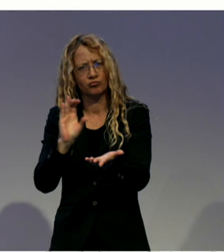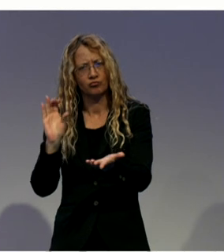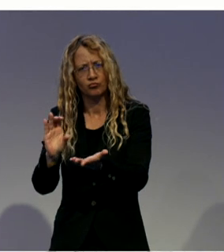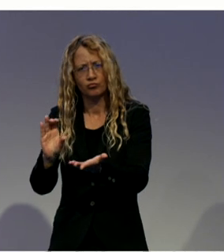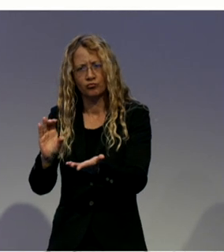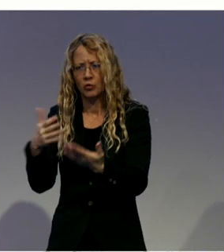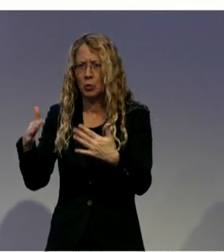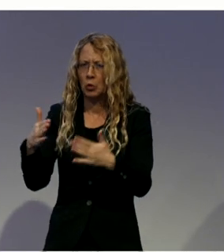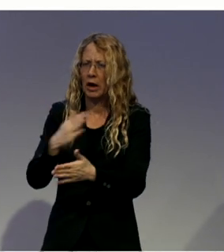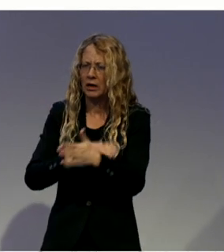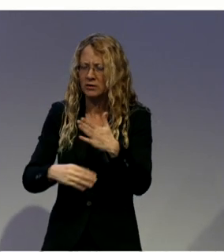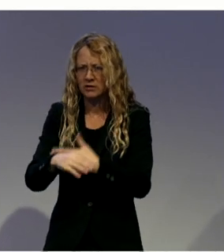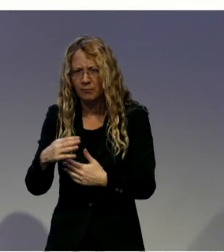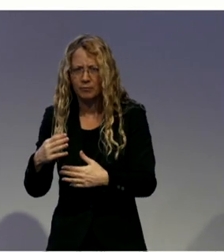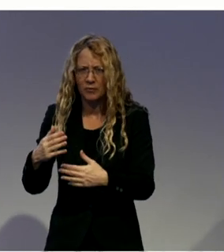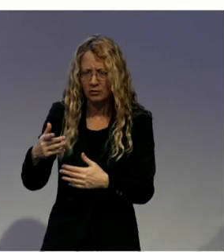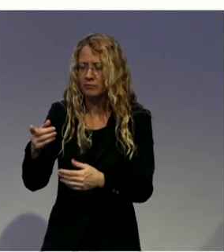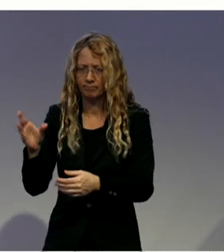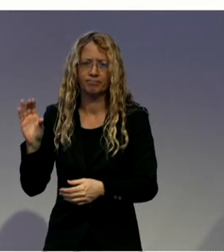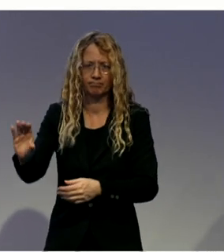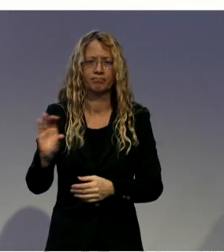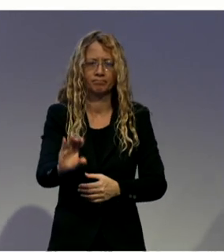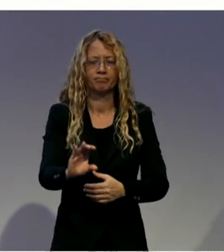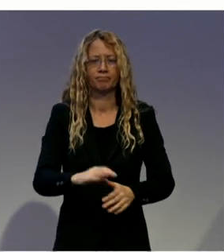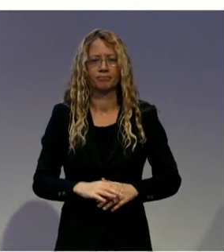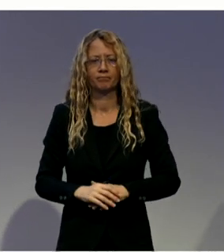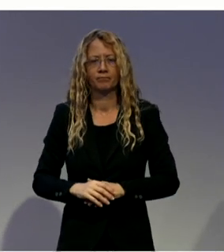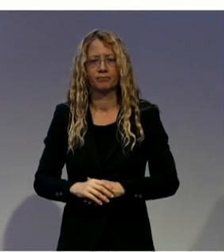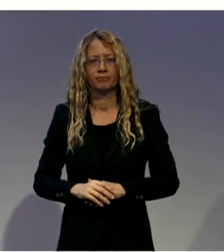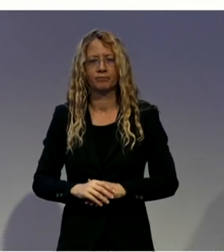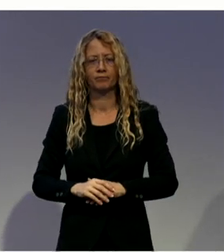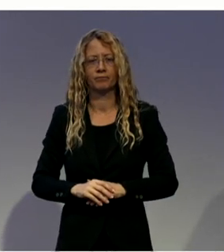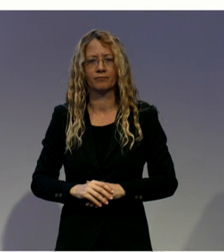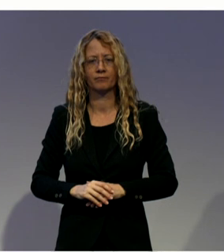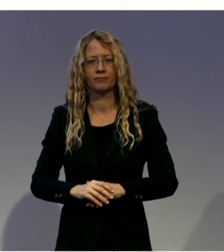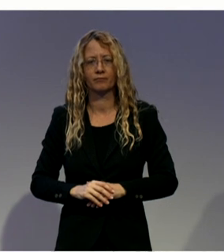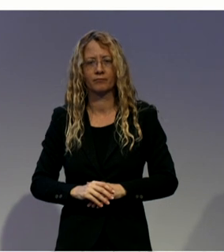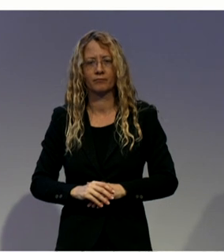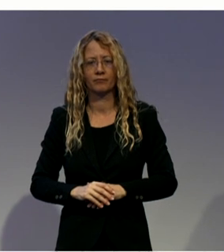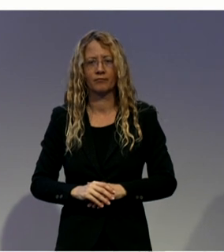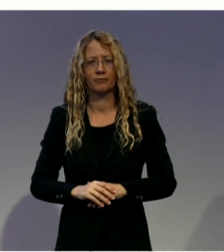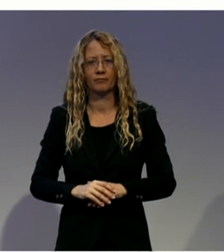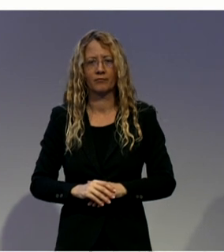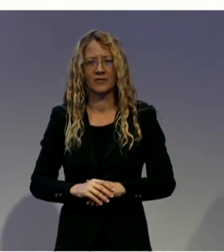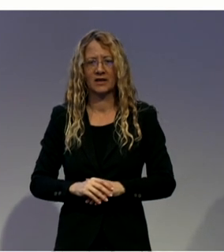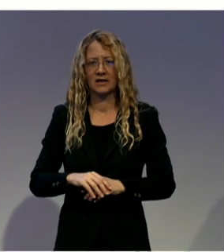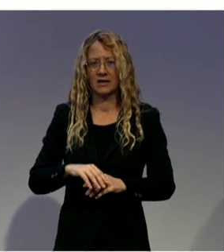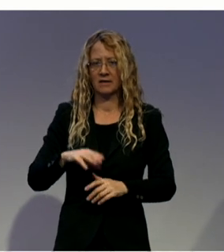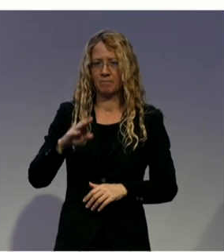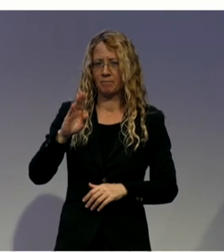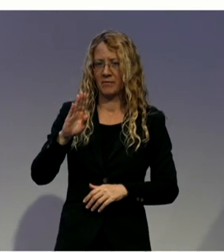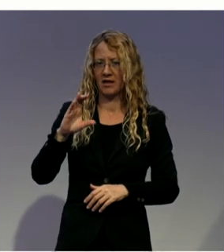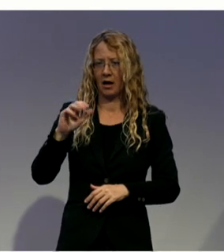I next want to talk about the government consultation and liaison work that BCAN's does. We advocate